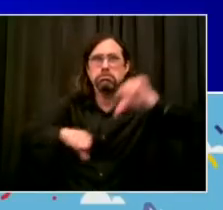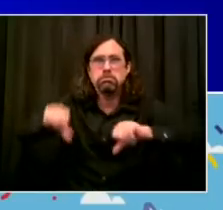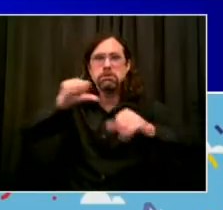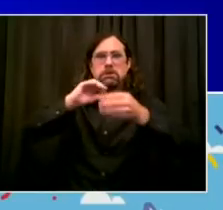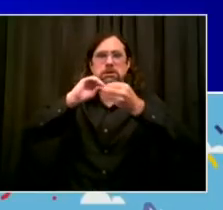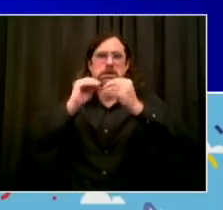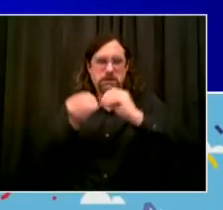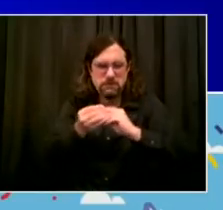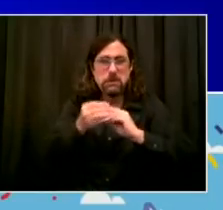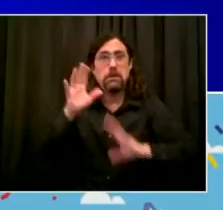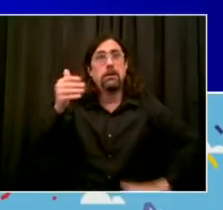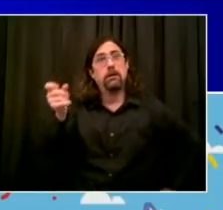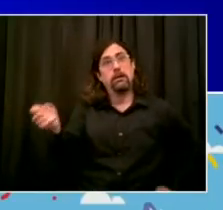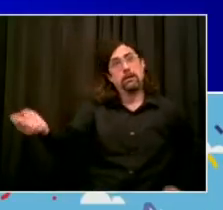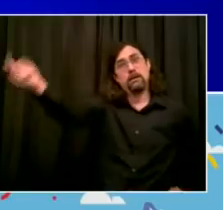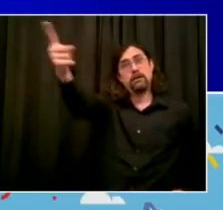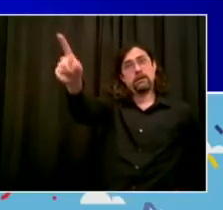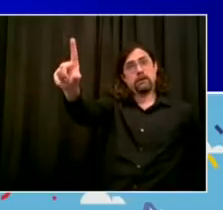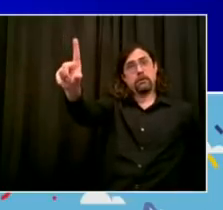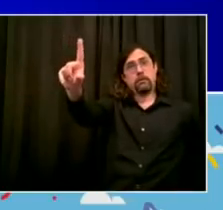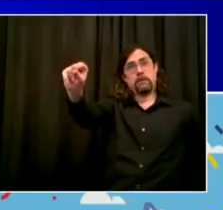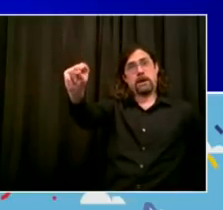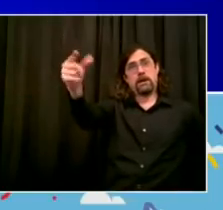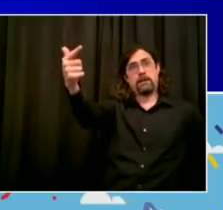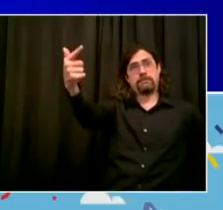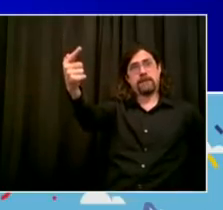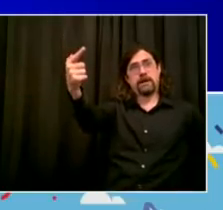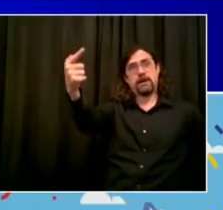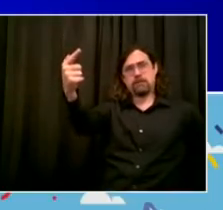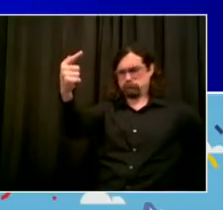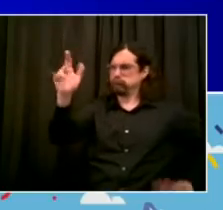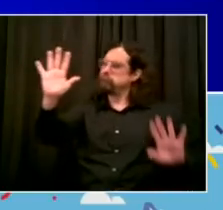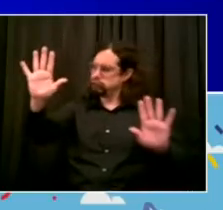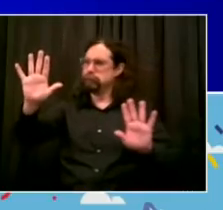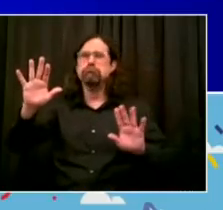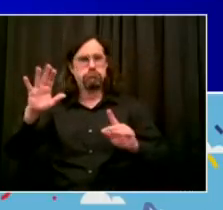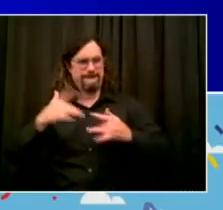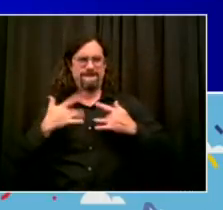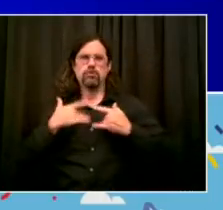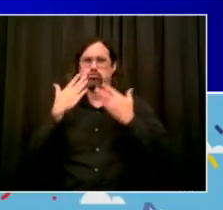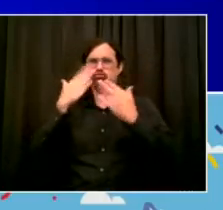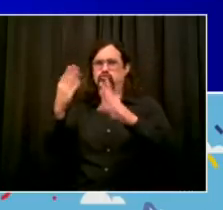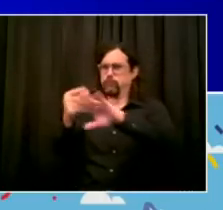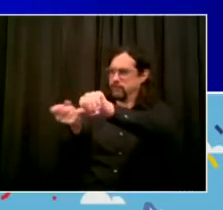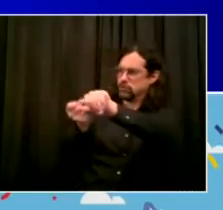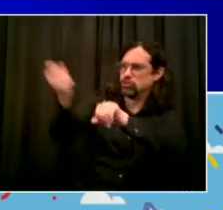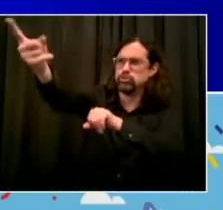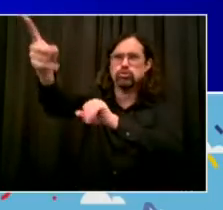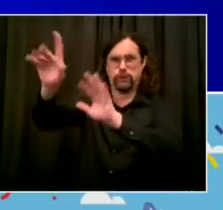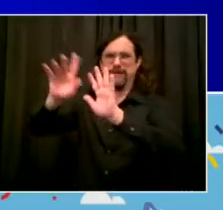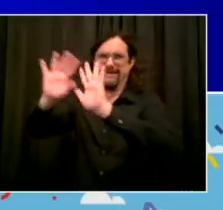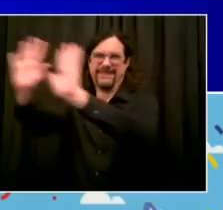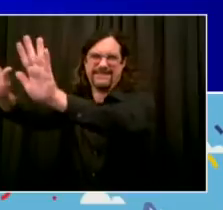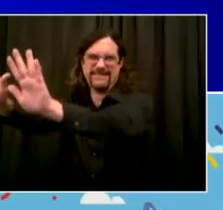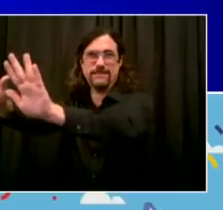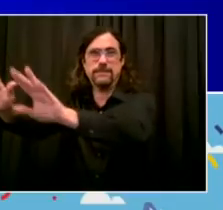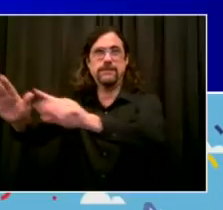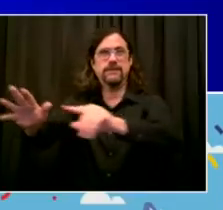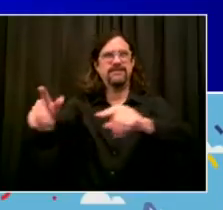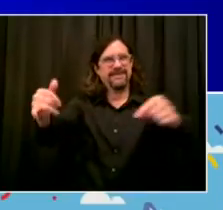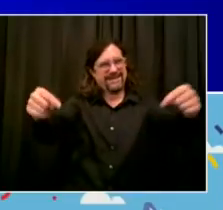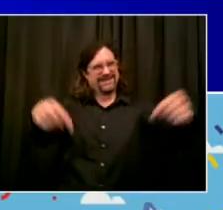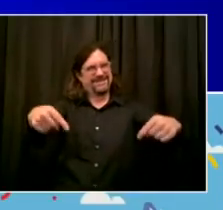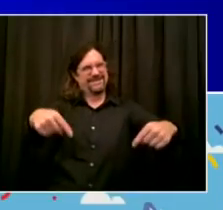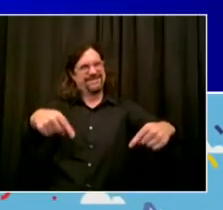They are extraordinarily civically minded. They care about New York City. We saw what they did on July 4th with an amazing